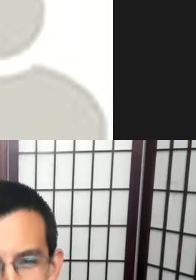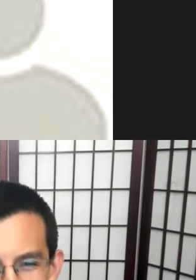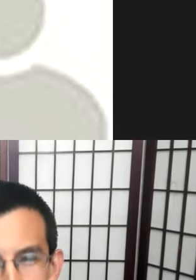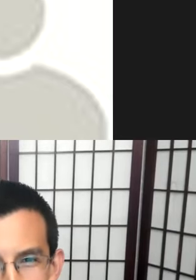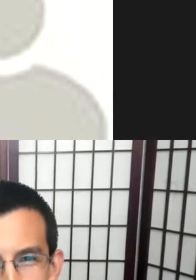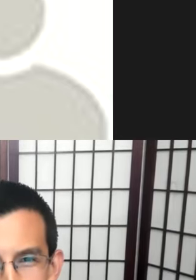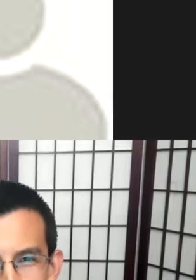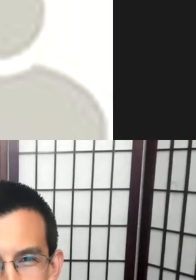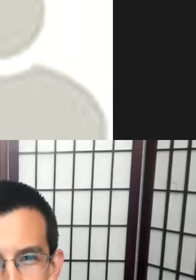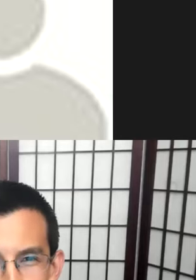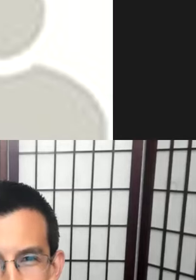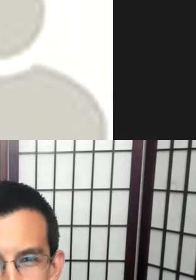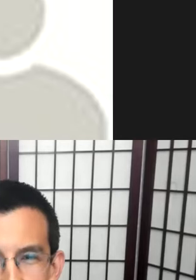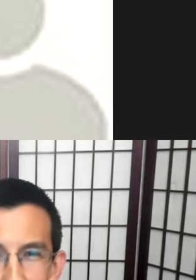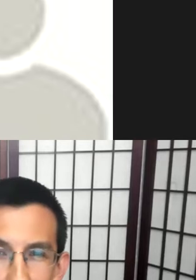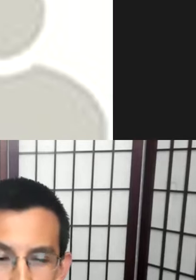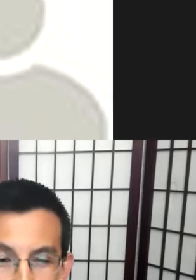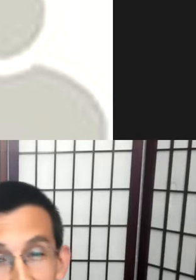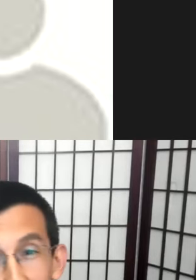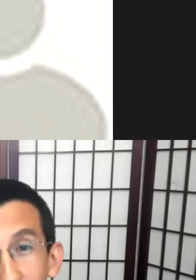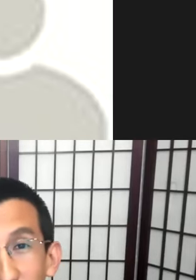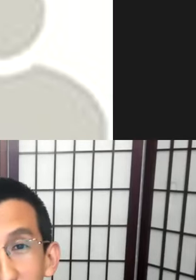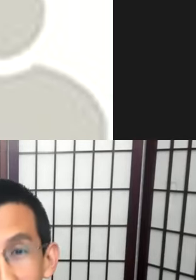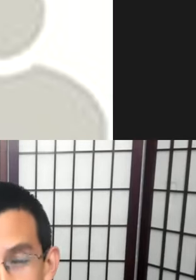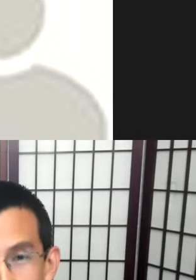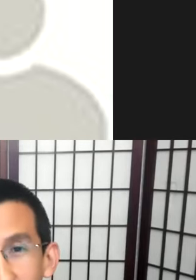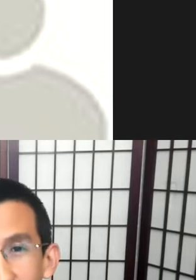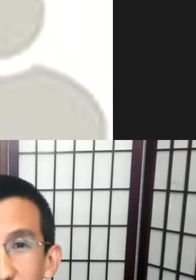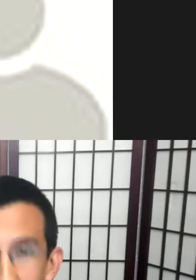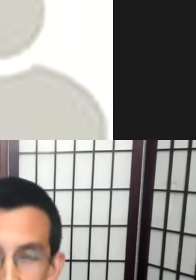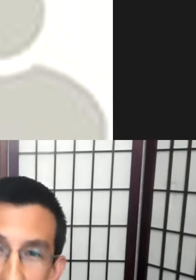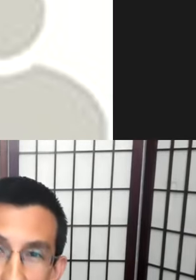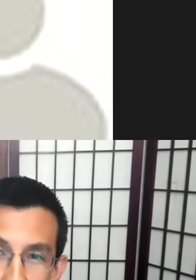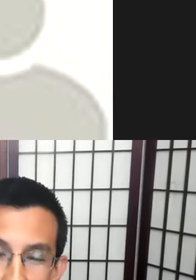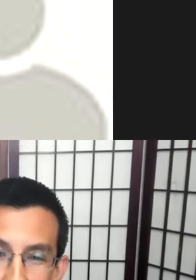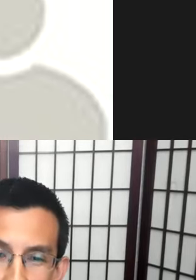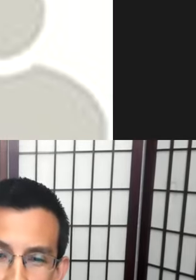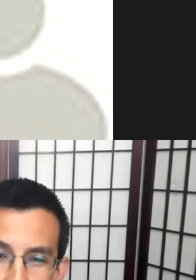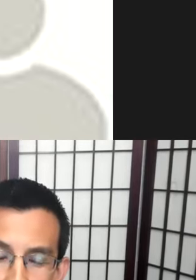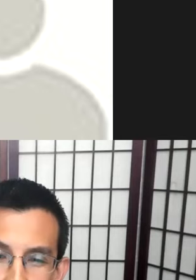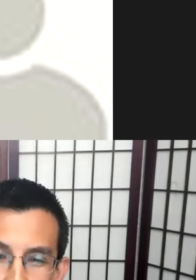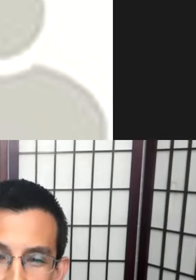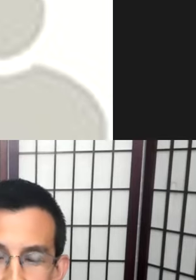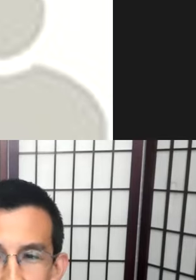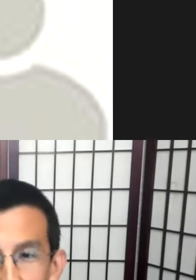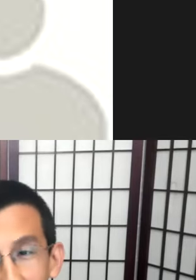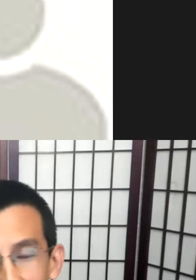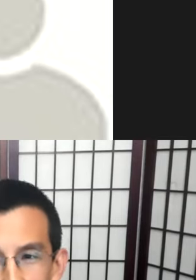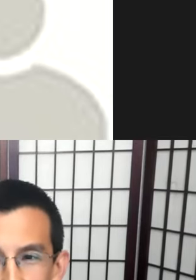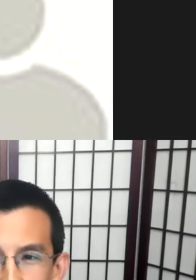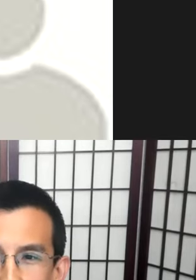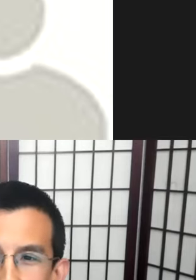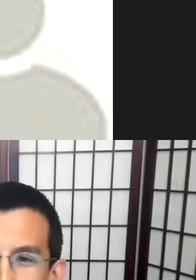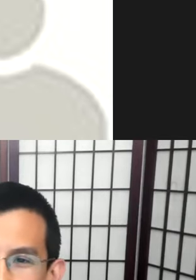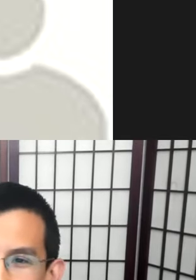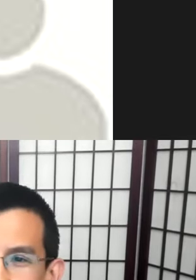action. Actions are things that people do and sometimes might stop doing, but then they can start doing those things again. And I don't